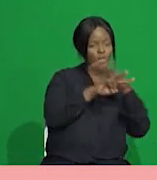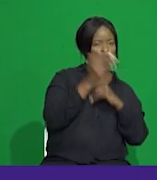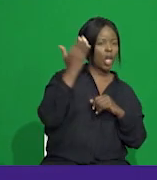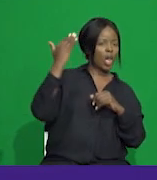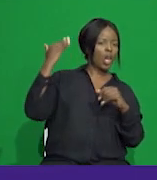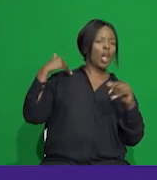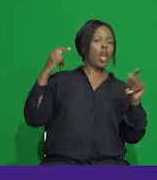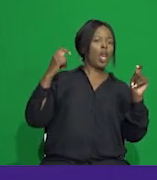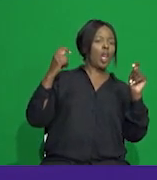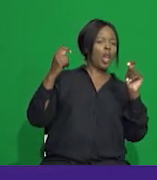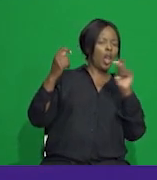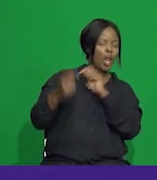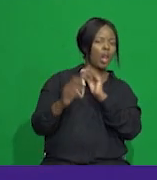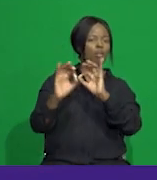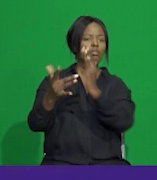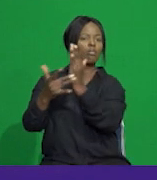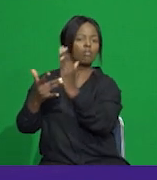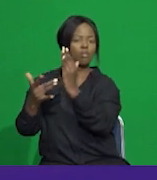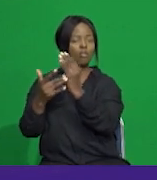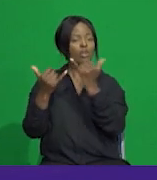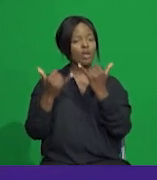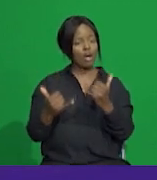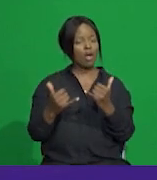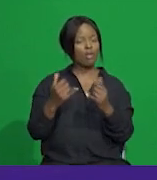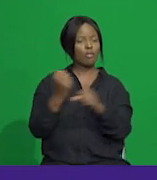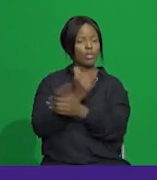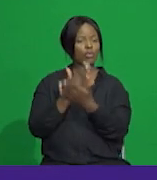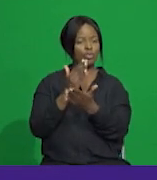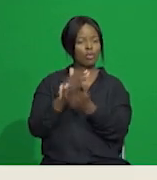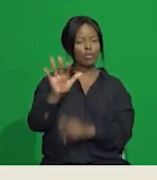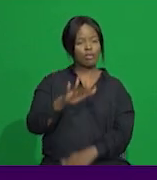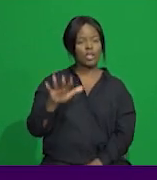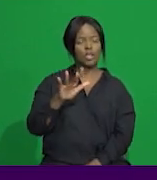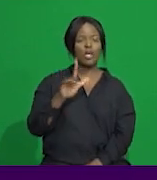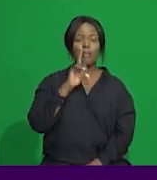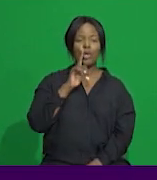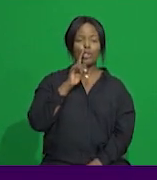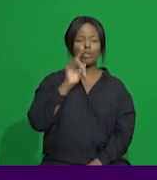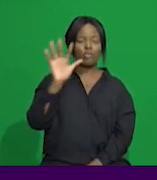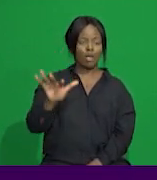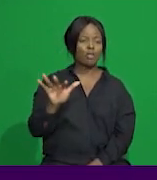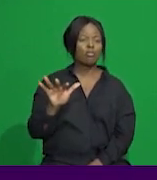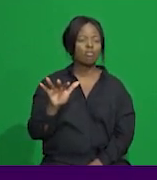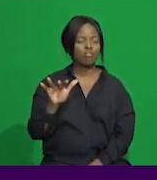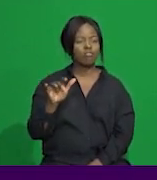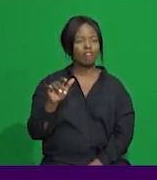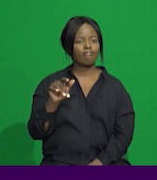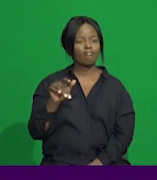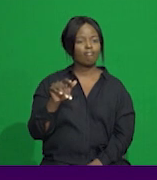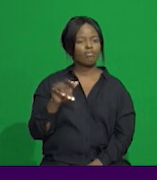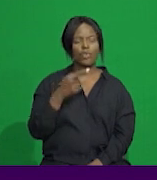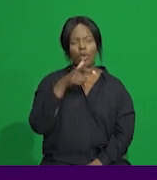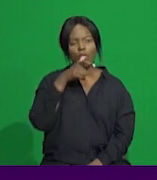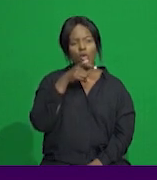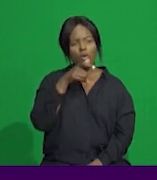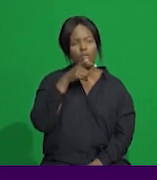It is working on expanding its facilities to the Pietermaritzburg campus. The steady stream of users often make comments that the quality and standard